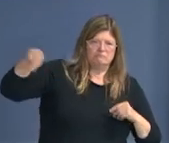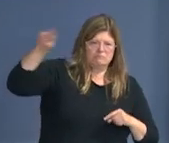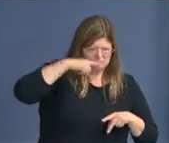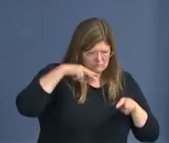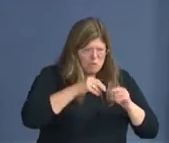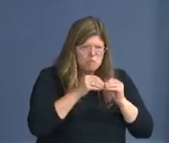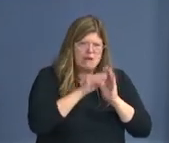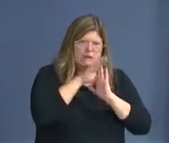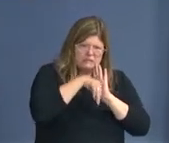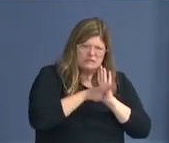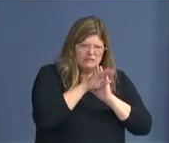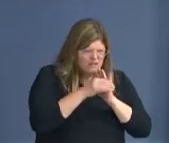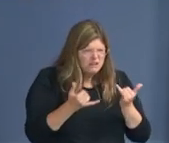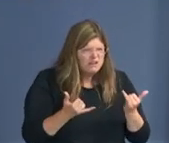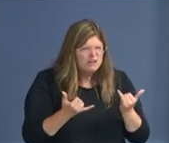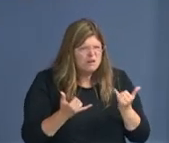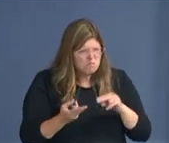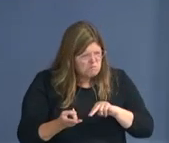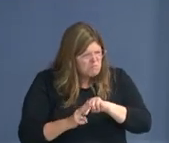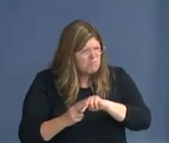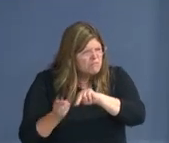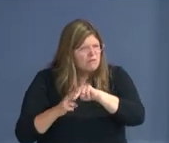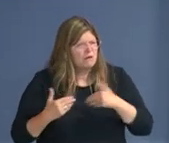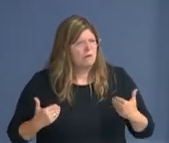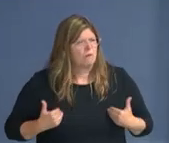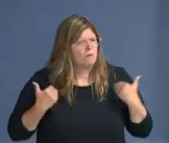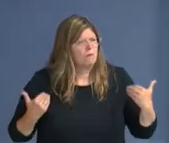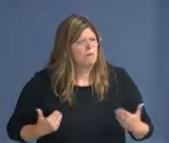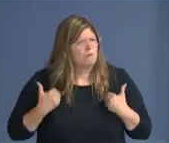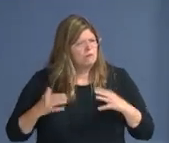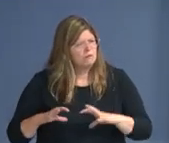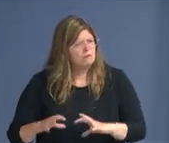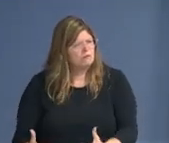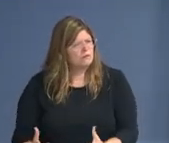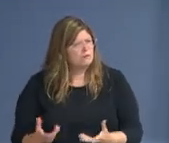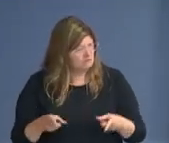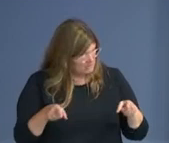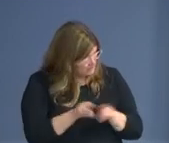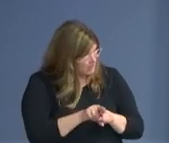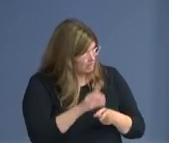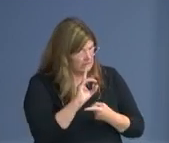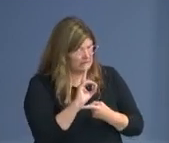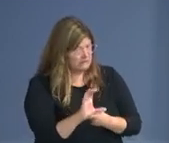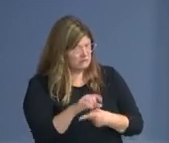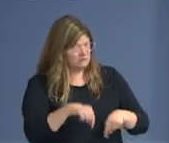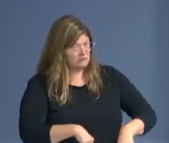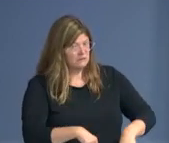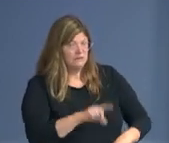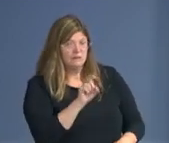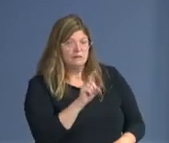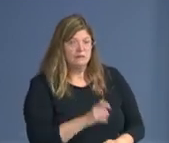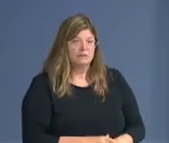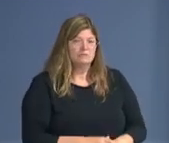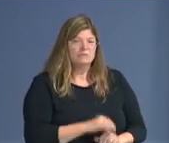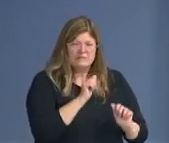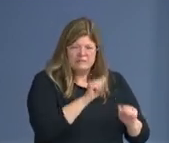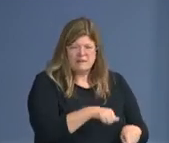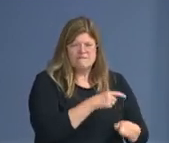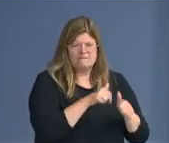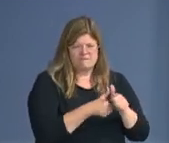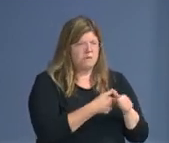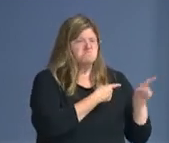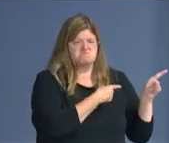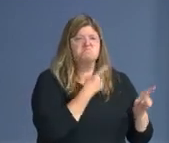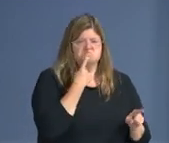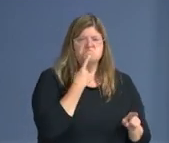hospitalized now around the country? Are we seeing that here in D.C.? I can follow up with you on that. But as you know